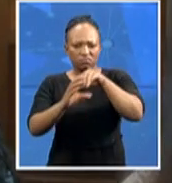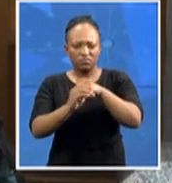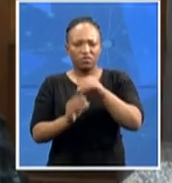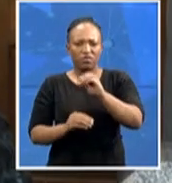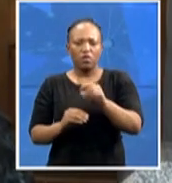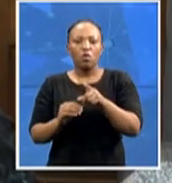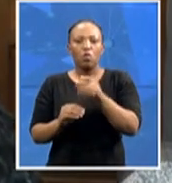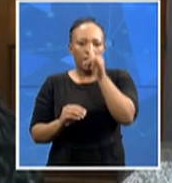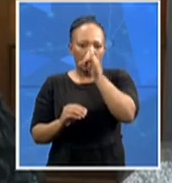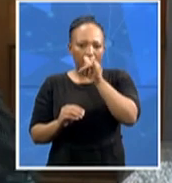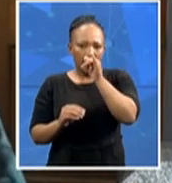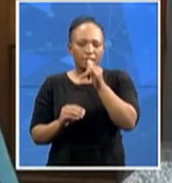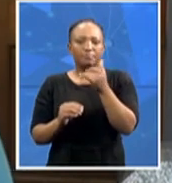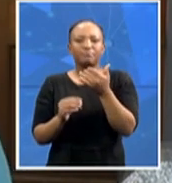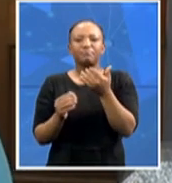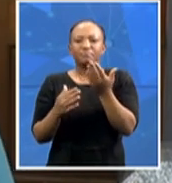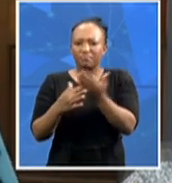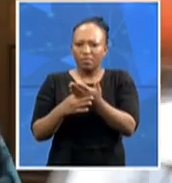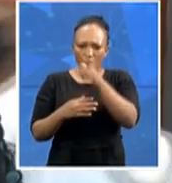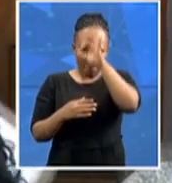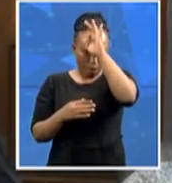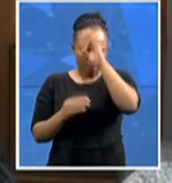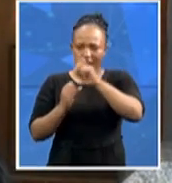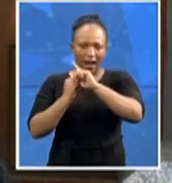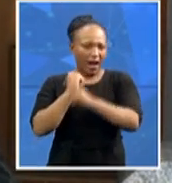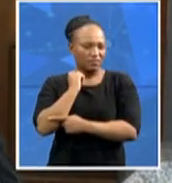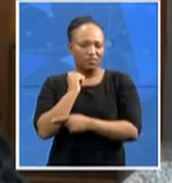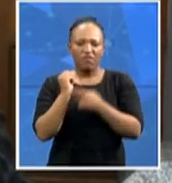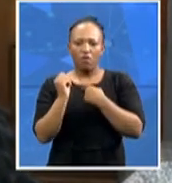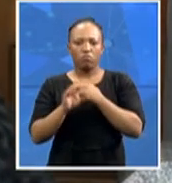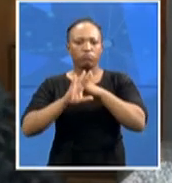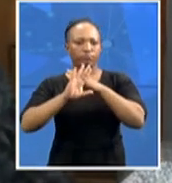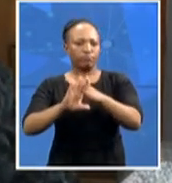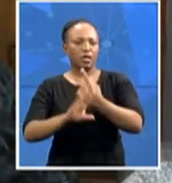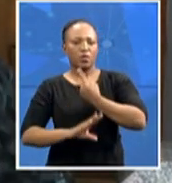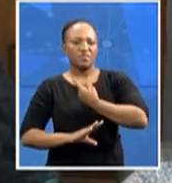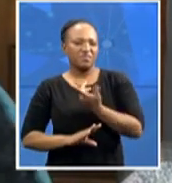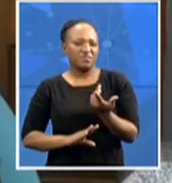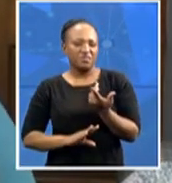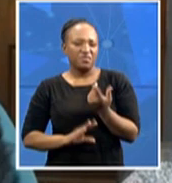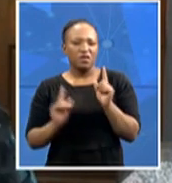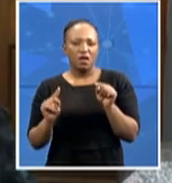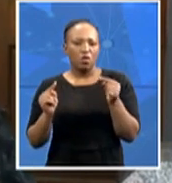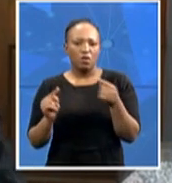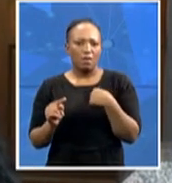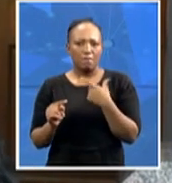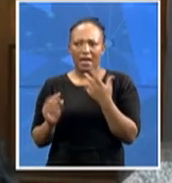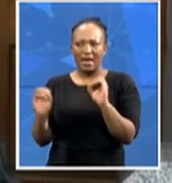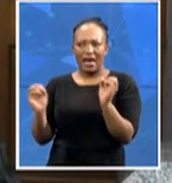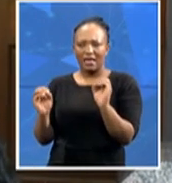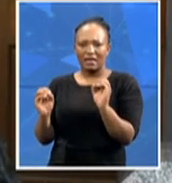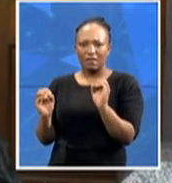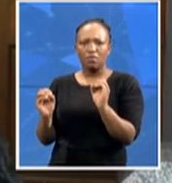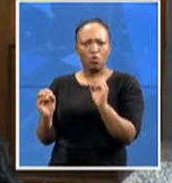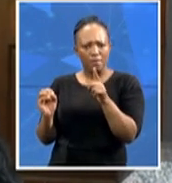last line of defence. And we can't simply not have any faith in it. And so we still have faith that this